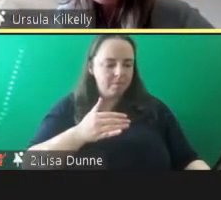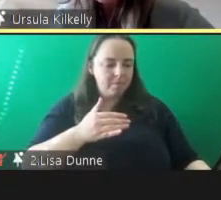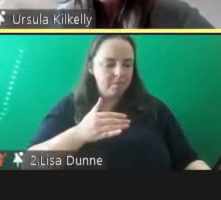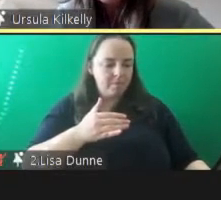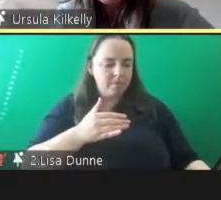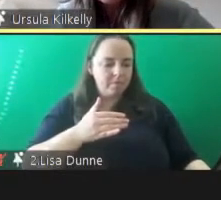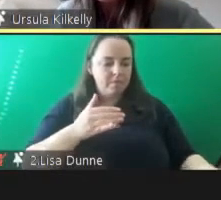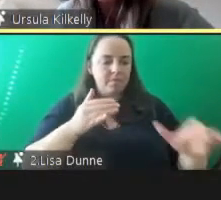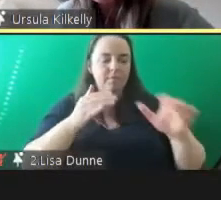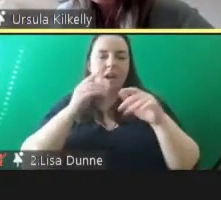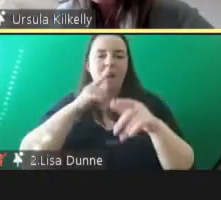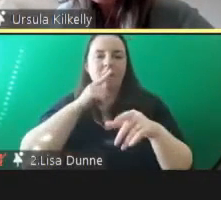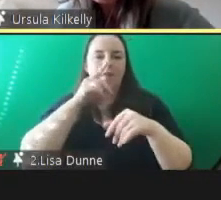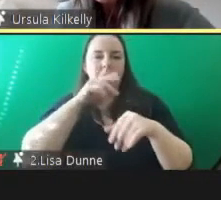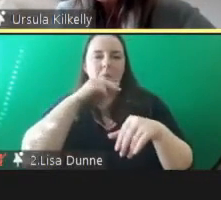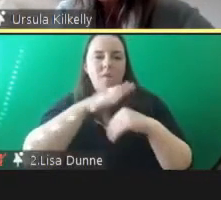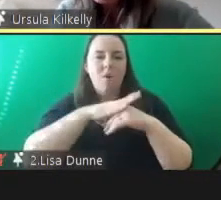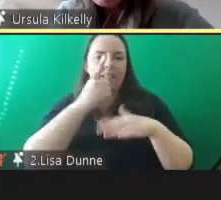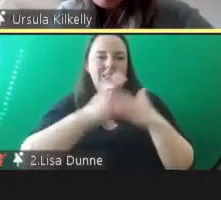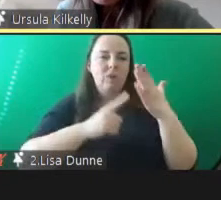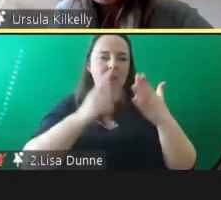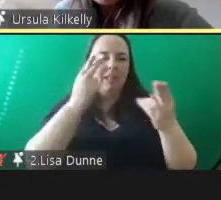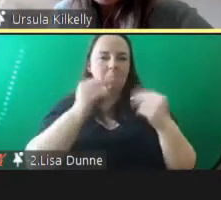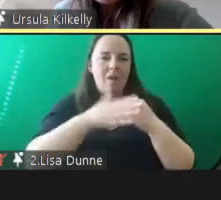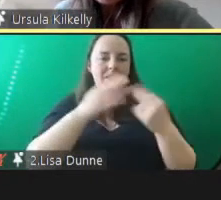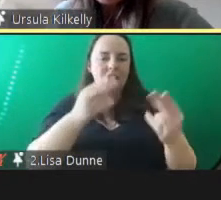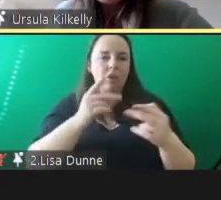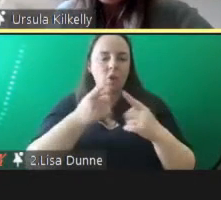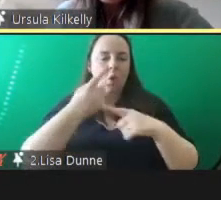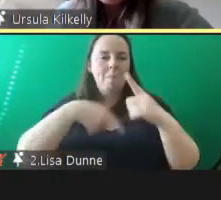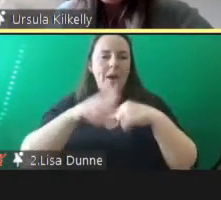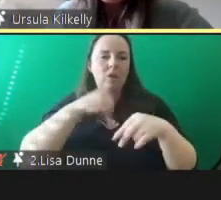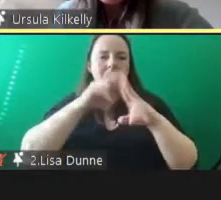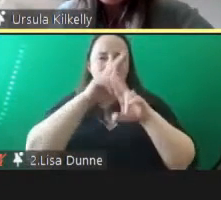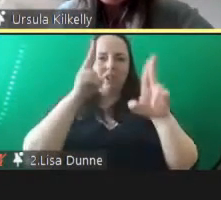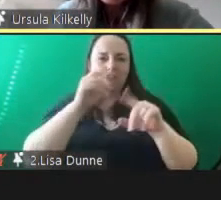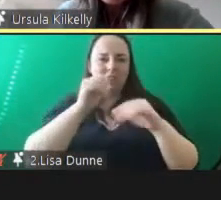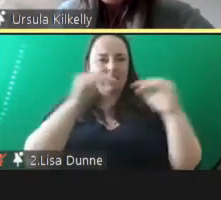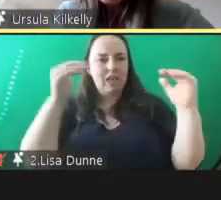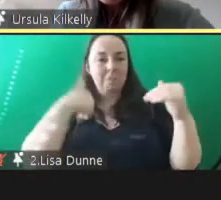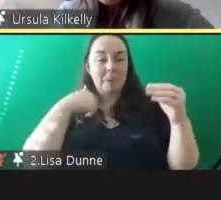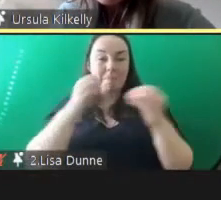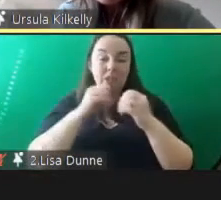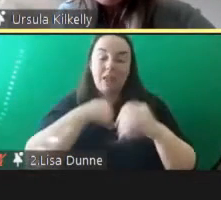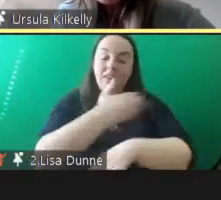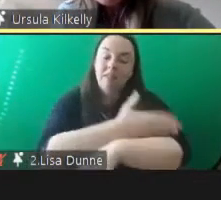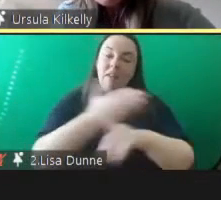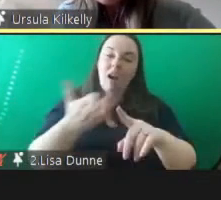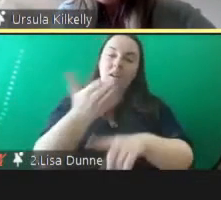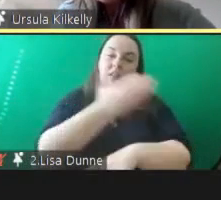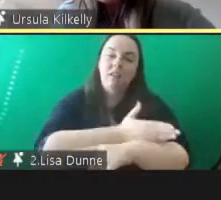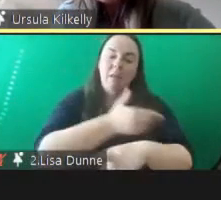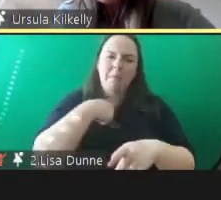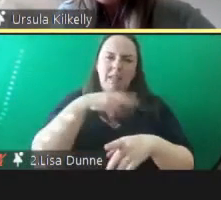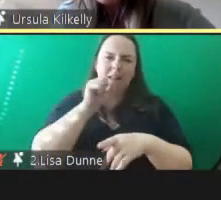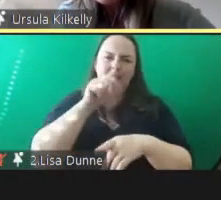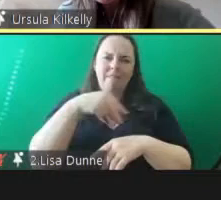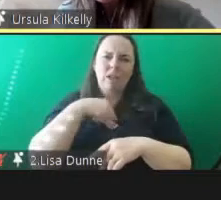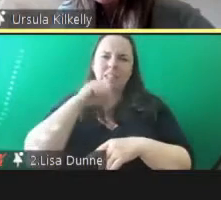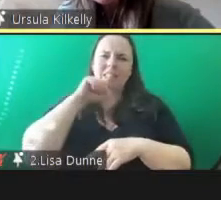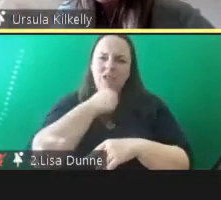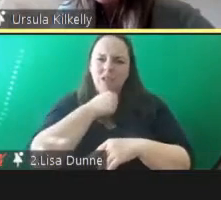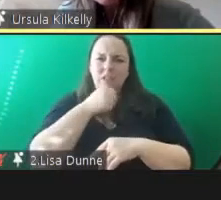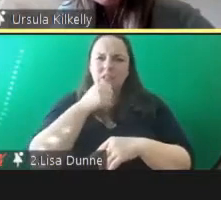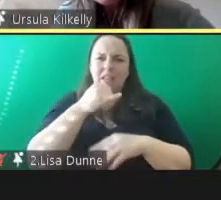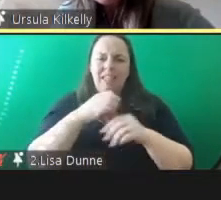individual assessment of need so going back to the international standard that i flagged at the beginning we take that very seriously in seeing